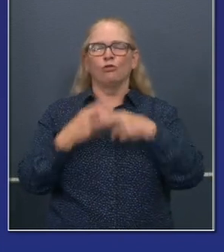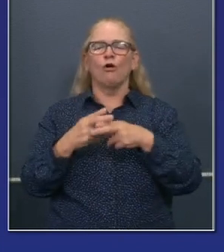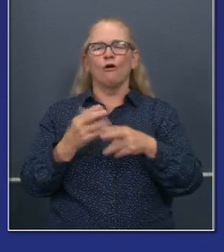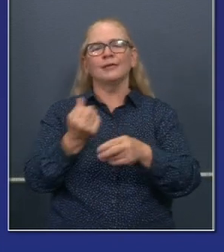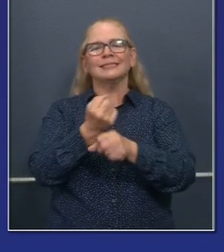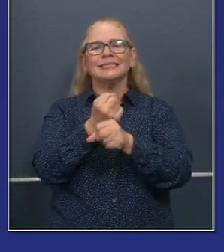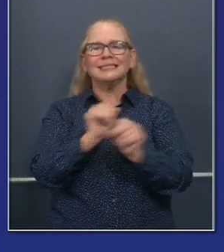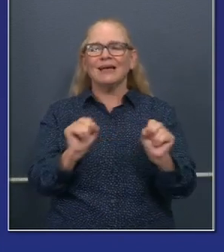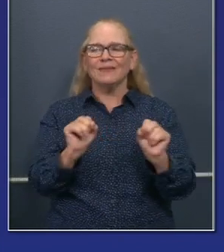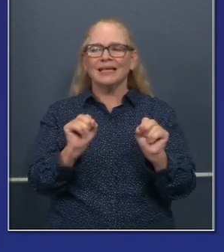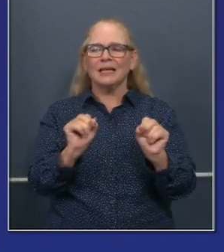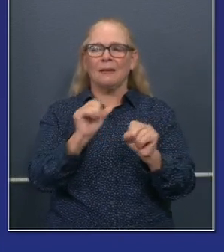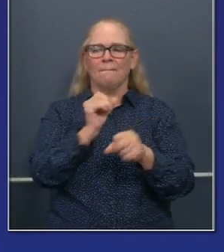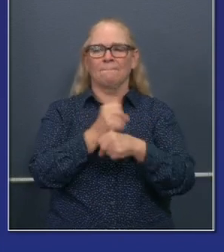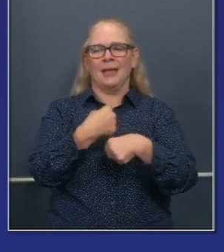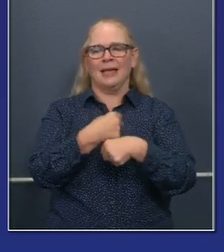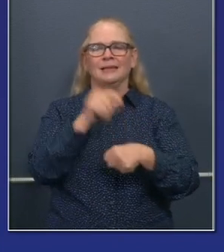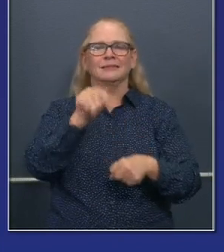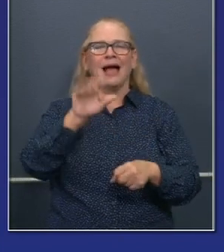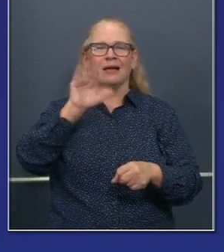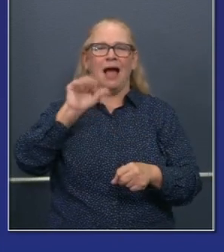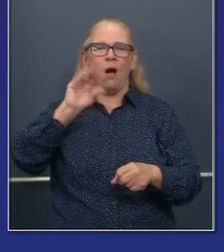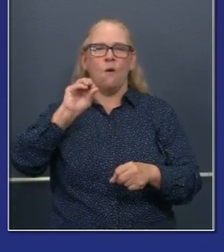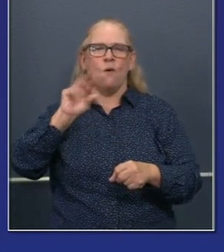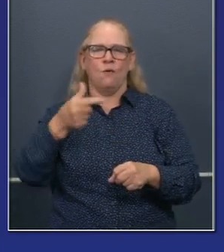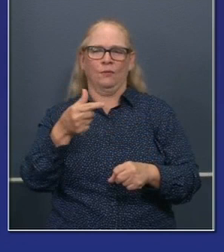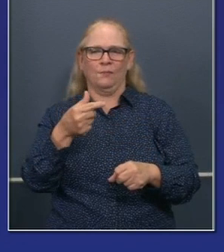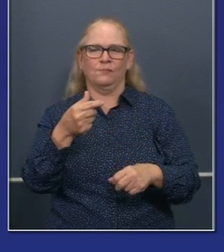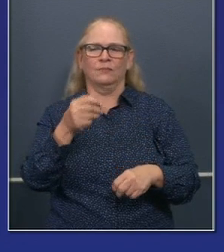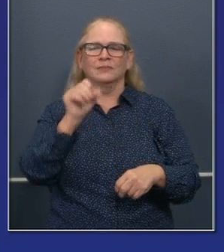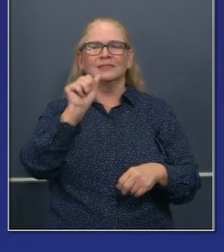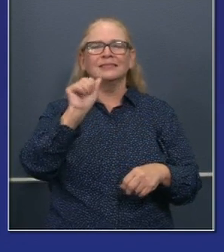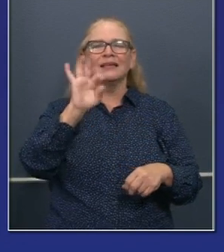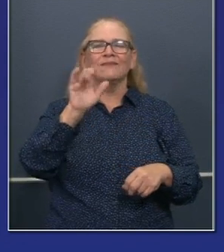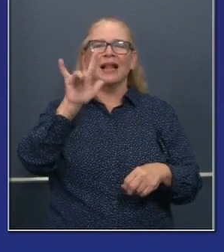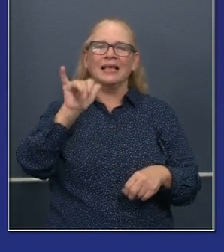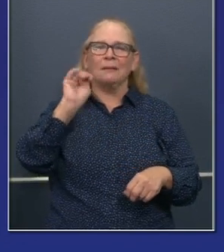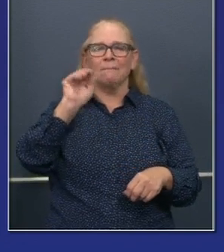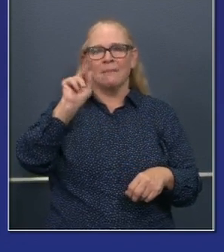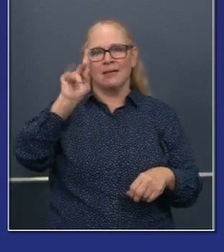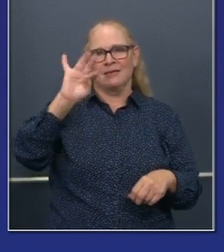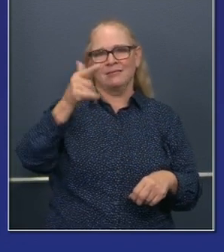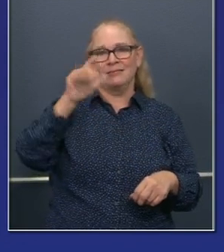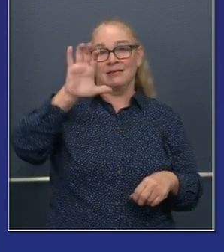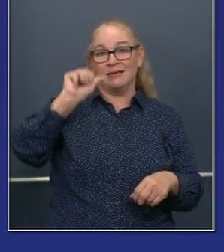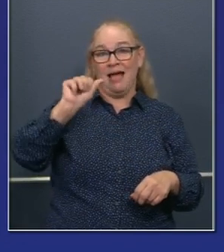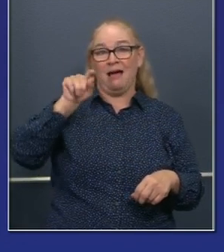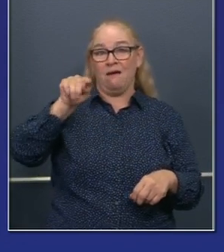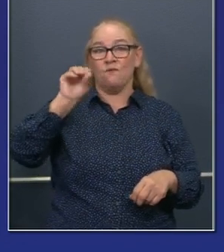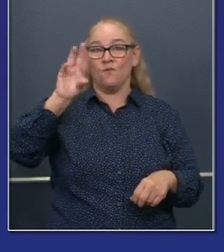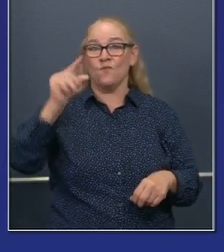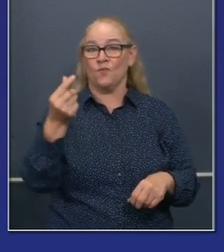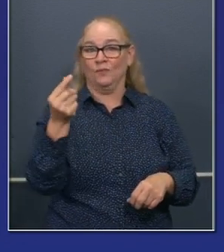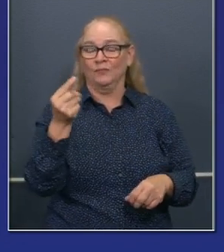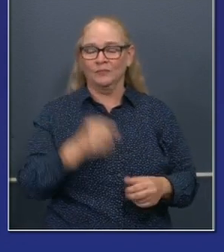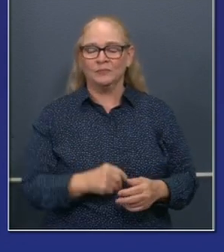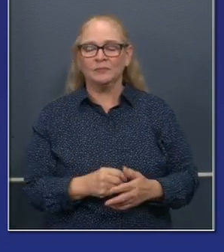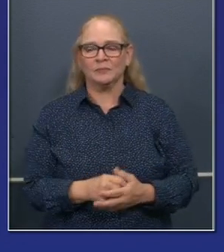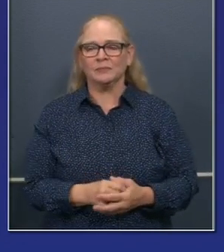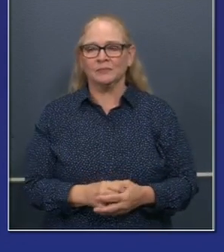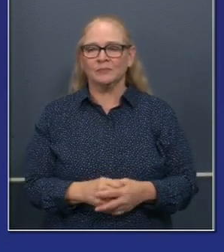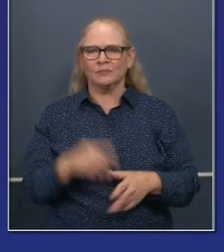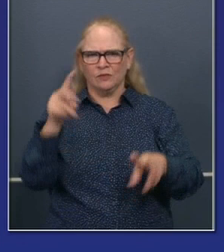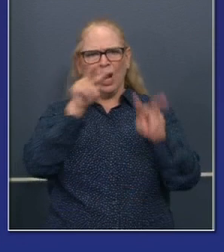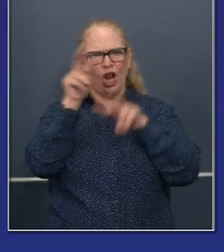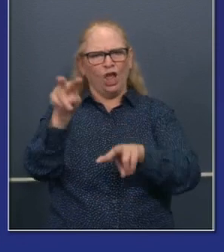CA.org. Safely Making CA.org is a platform, encourage you to take a look at it, uh, that encourages you to